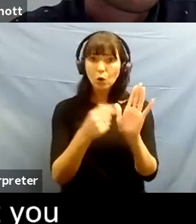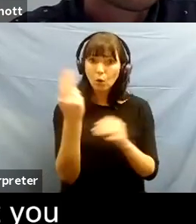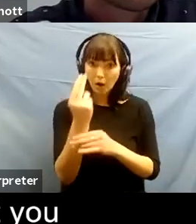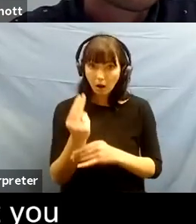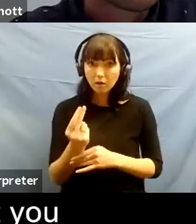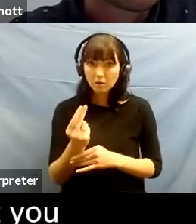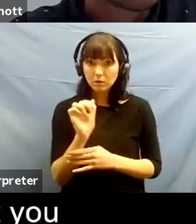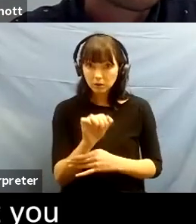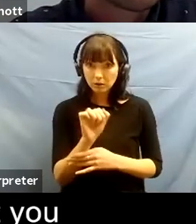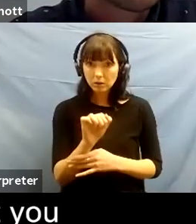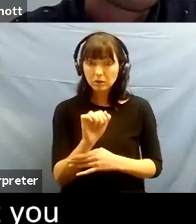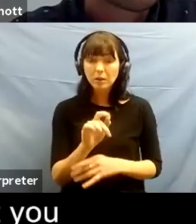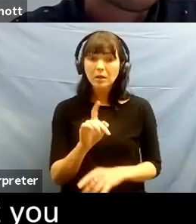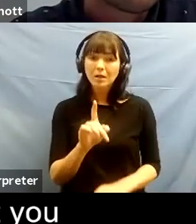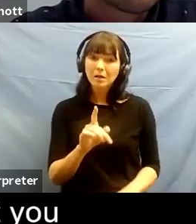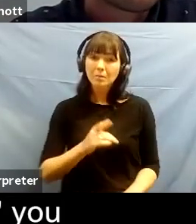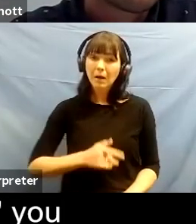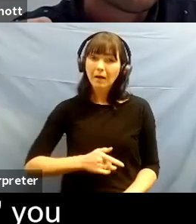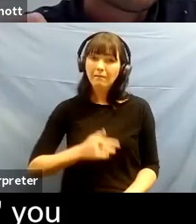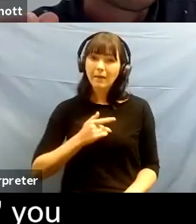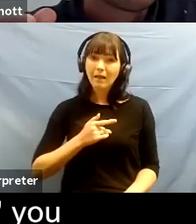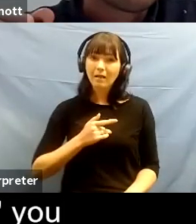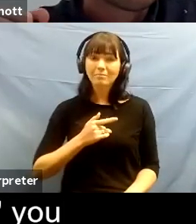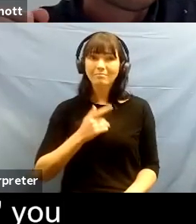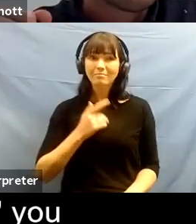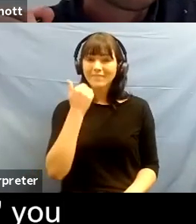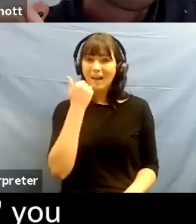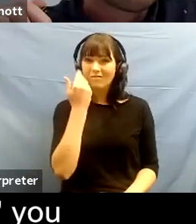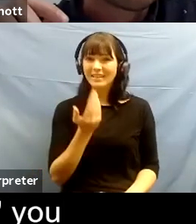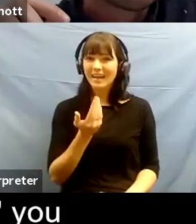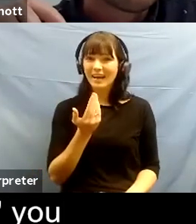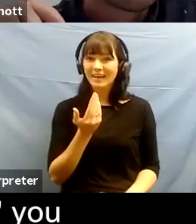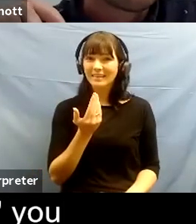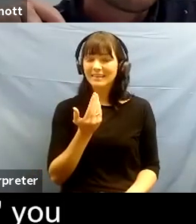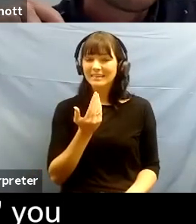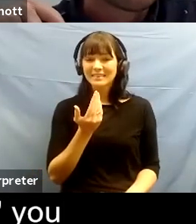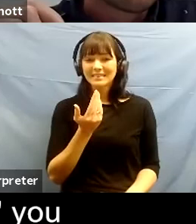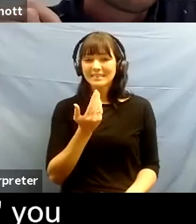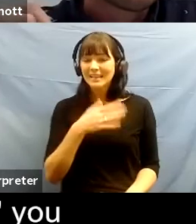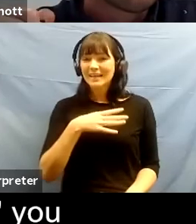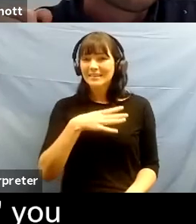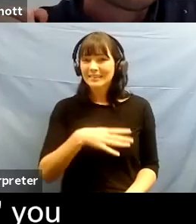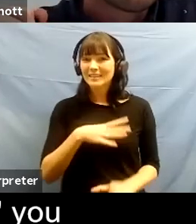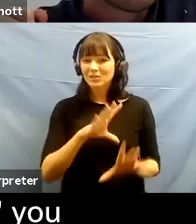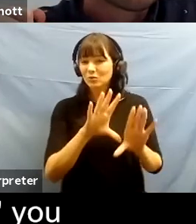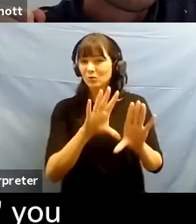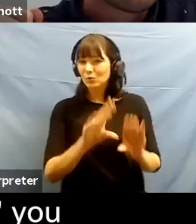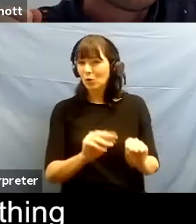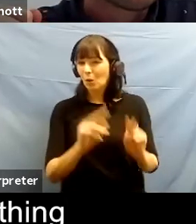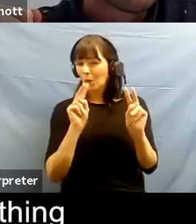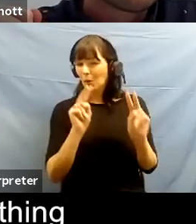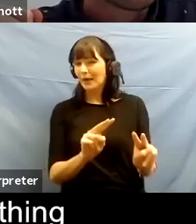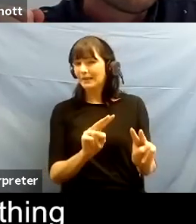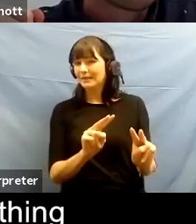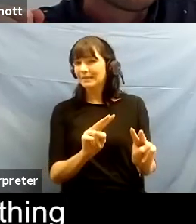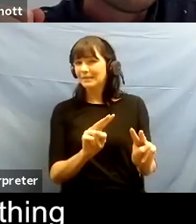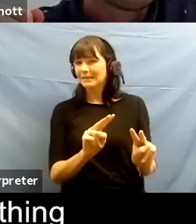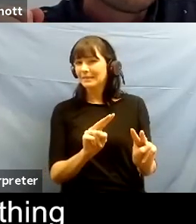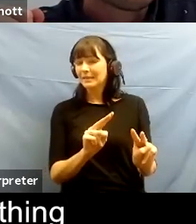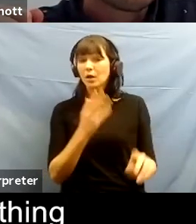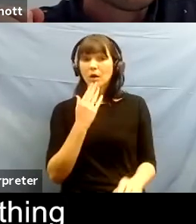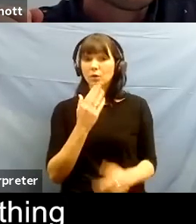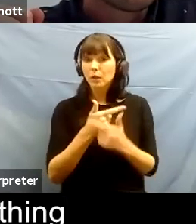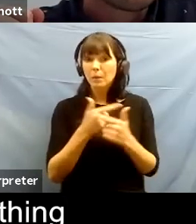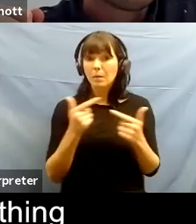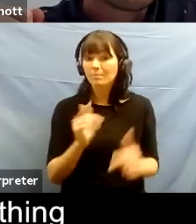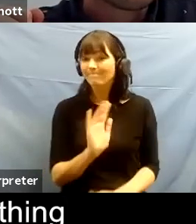find myself virtually daily thinking i need to stop looking at you know and i'm not a big user of social media either but